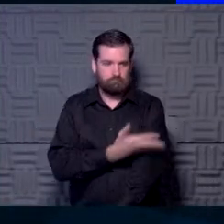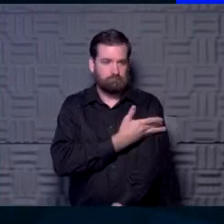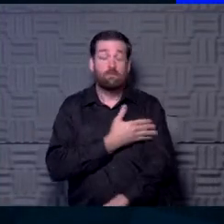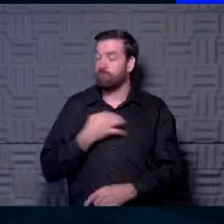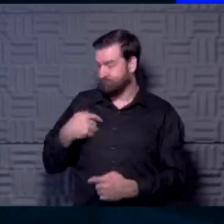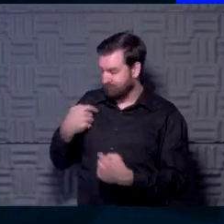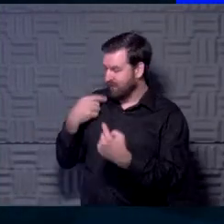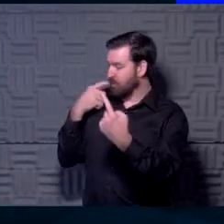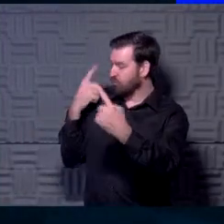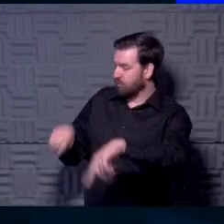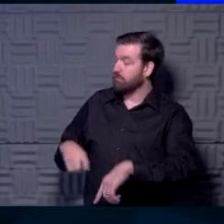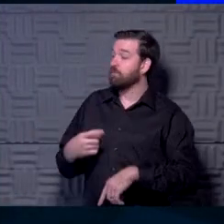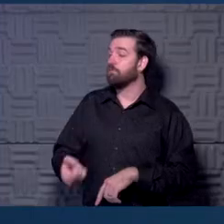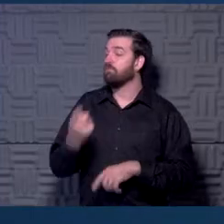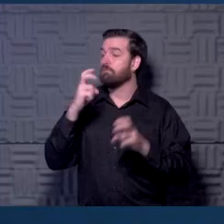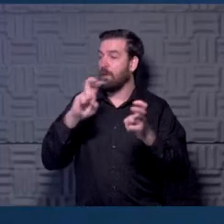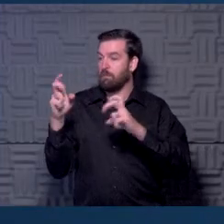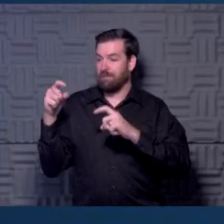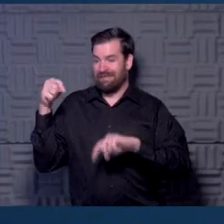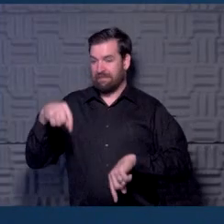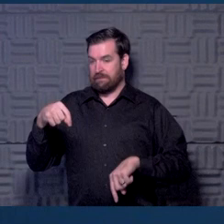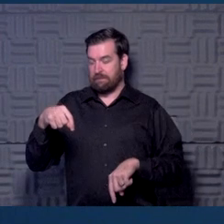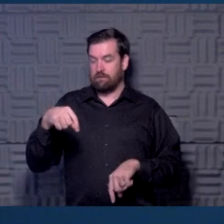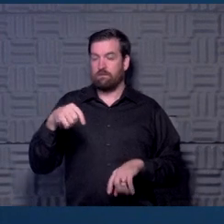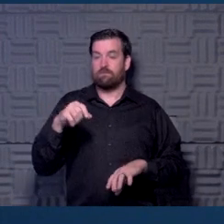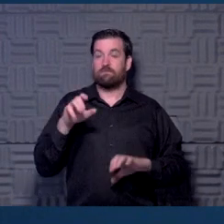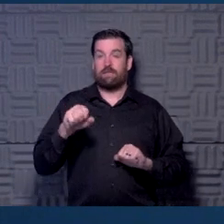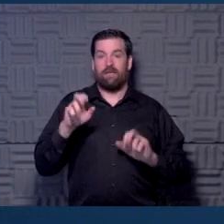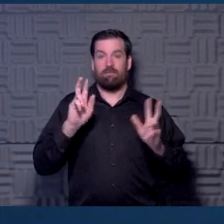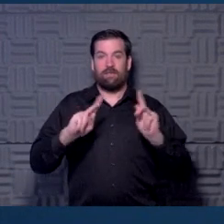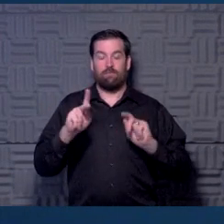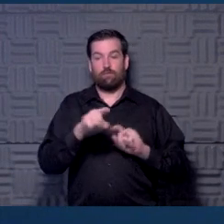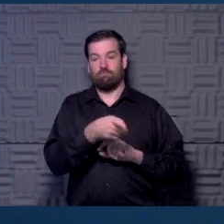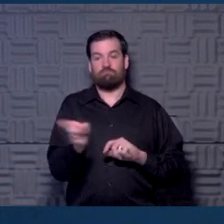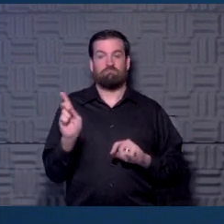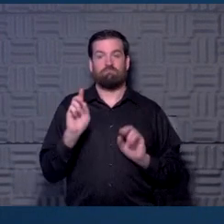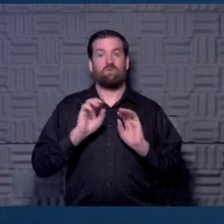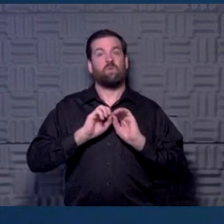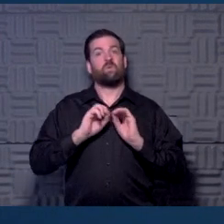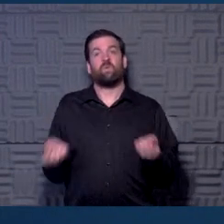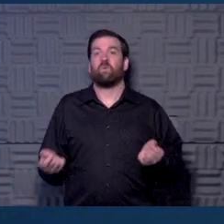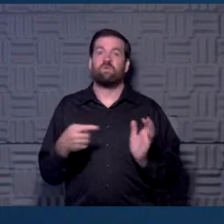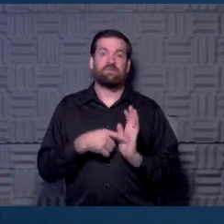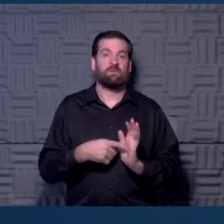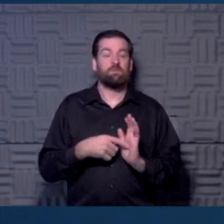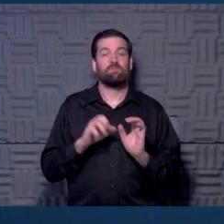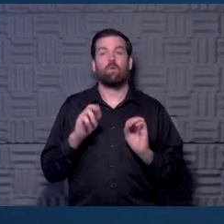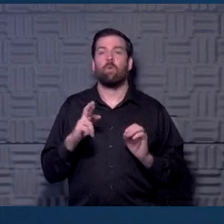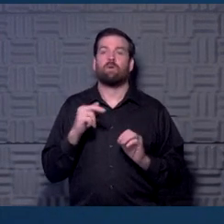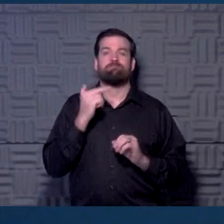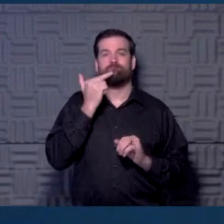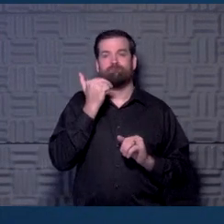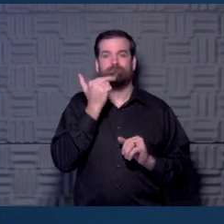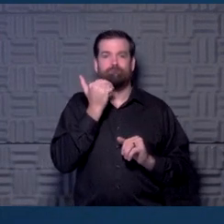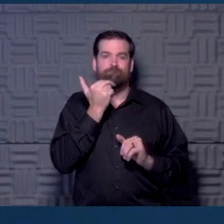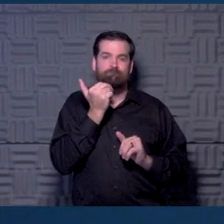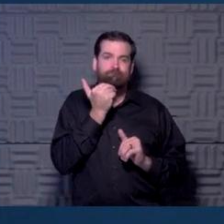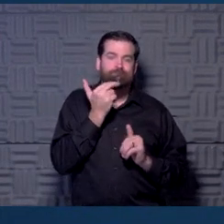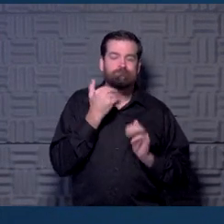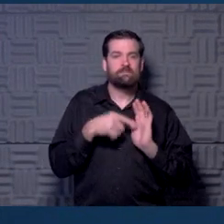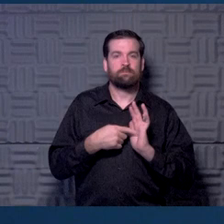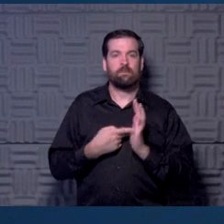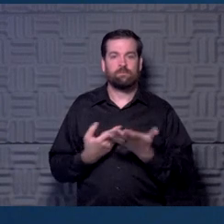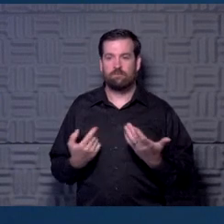of the problems though with this is that we can have these people who are minimally symptomatic or not symptomatic at all. And we